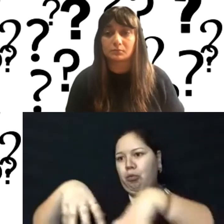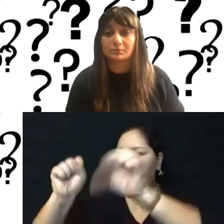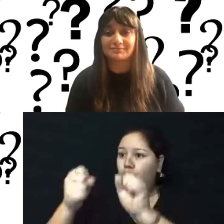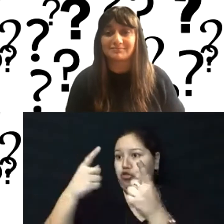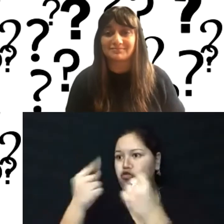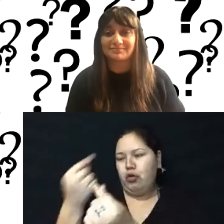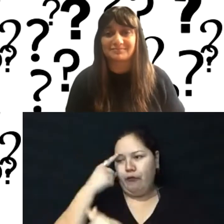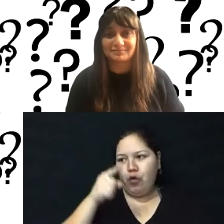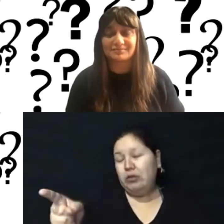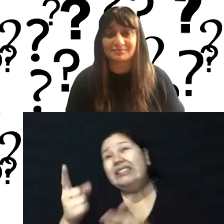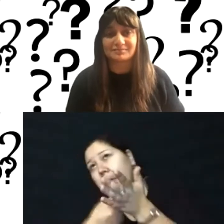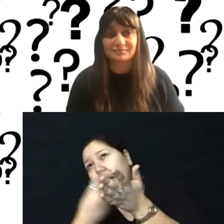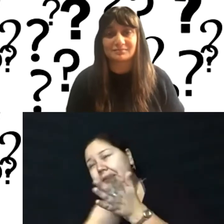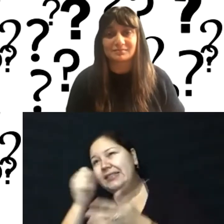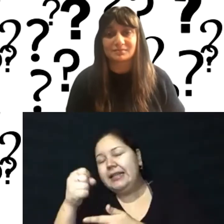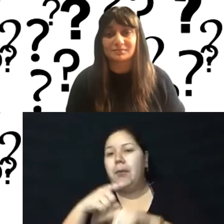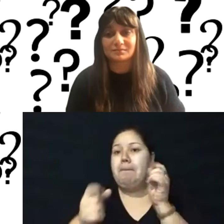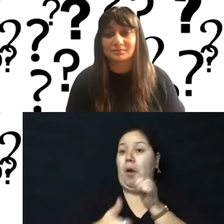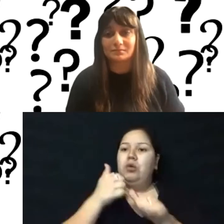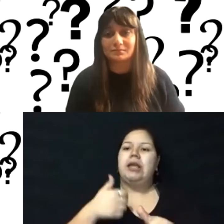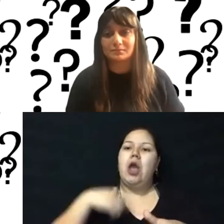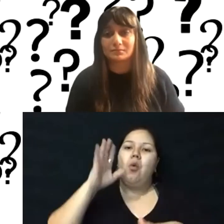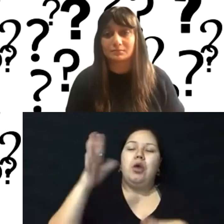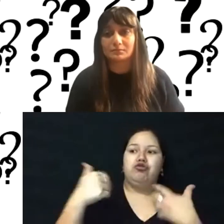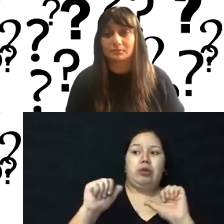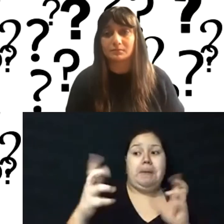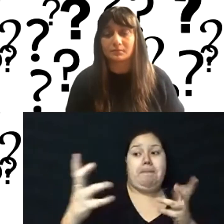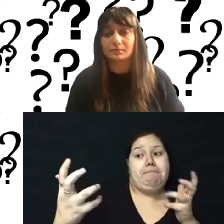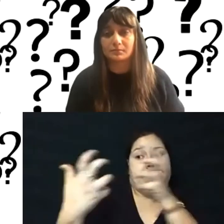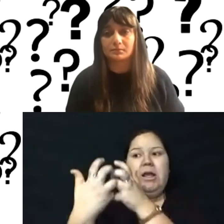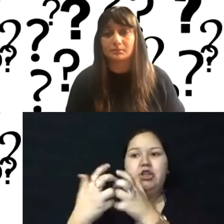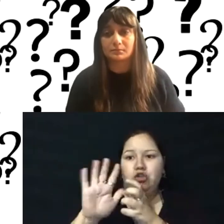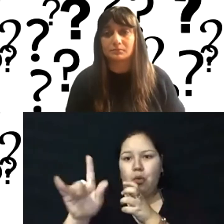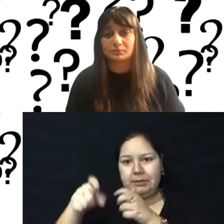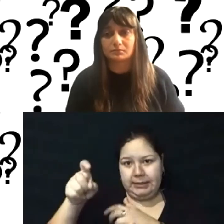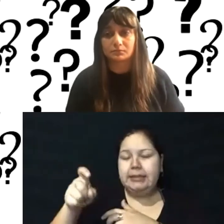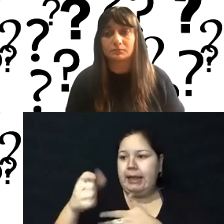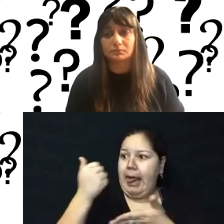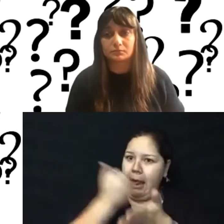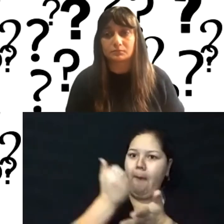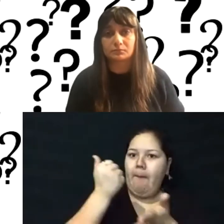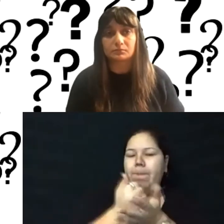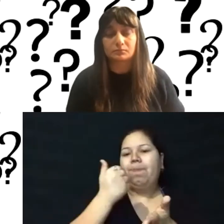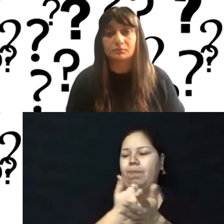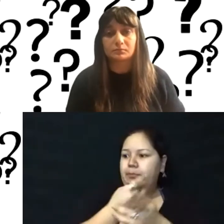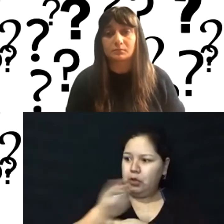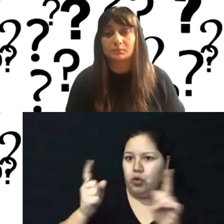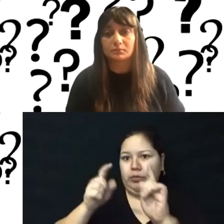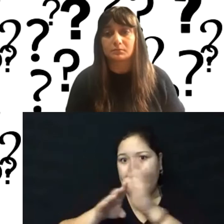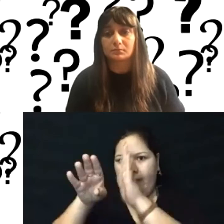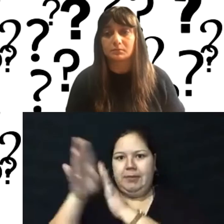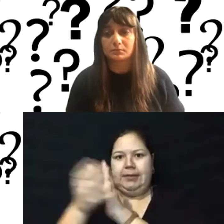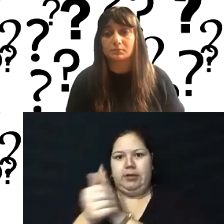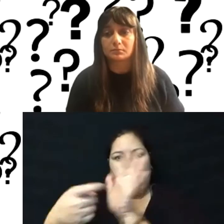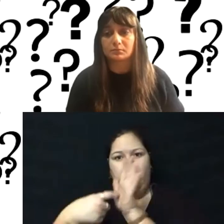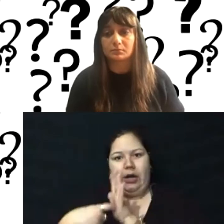sometimes I will, but majority is like, I'm really trying to meet you at where you're at and try and help build capacity with you. Um, because